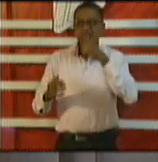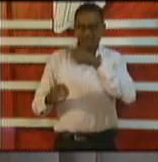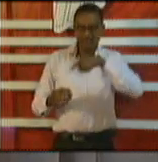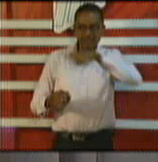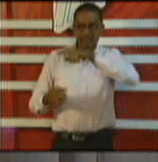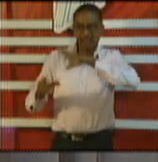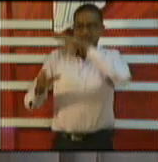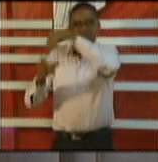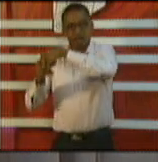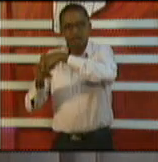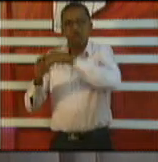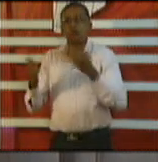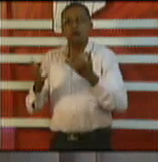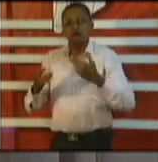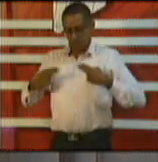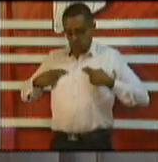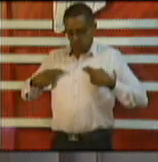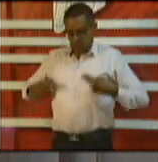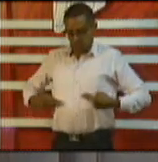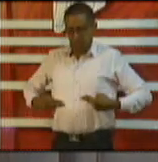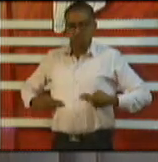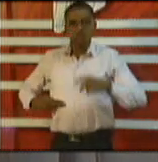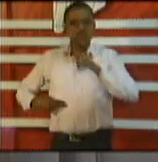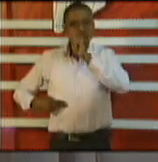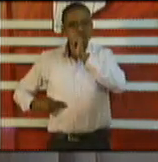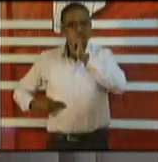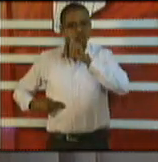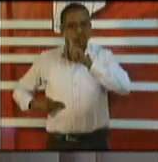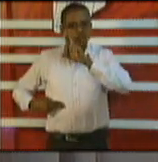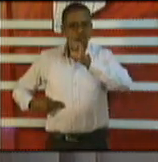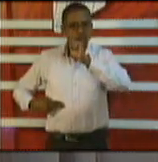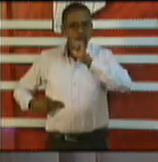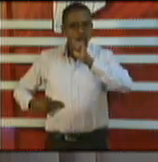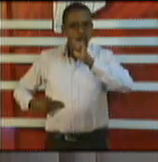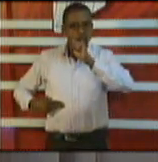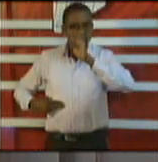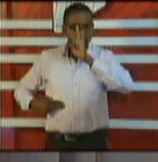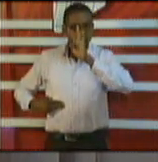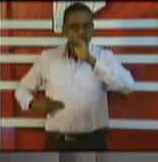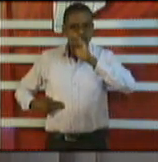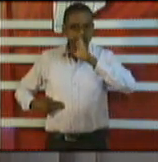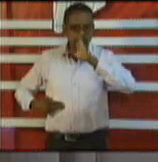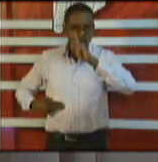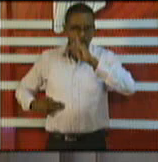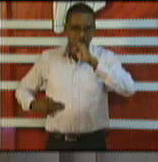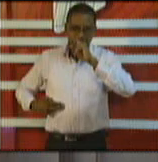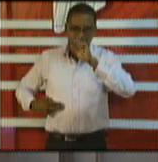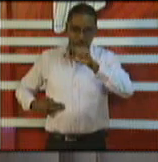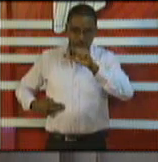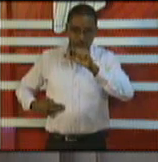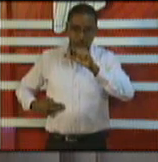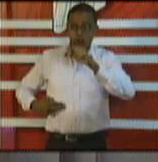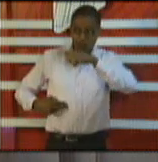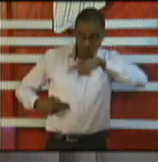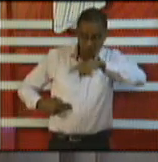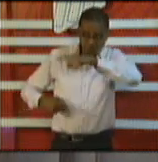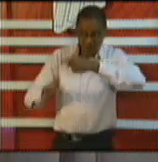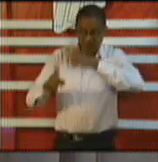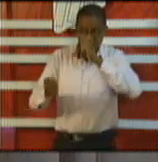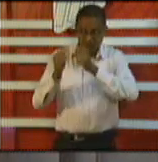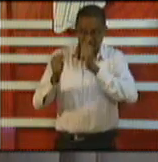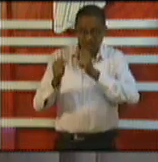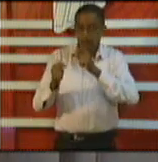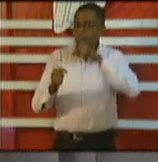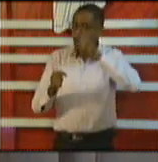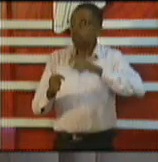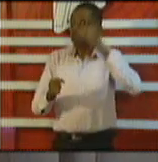types of things Trinidadian citizens have to be responsible and know that if they are doing these things there are consequence we are using